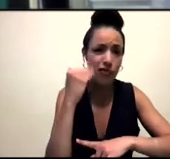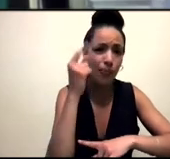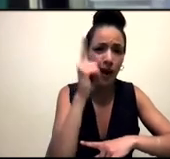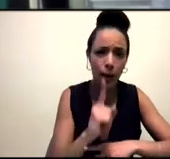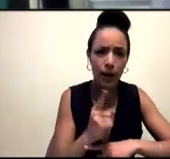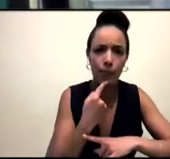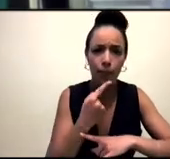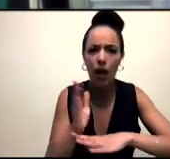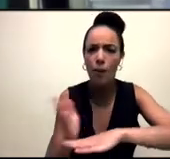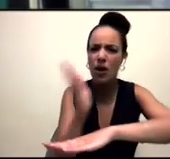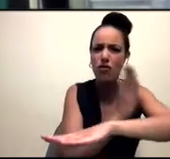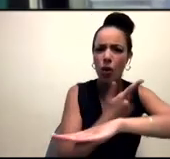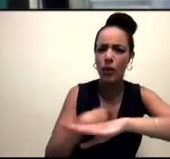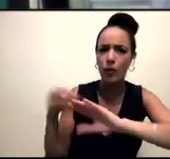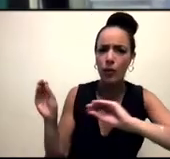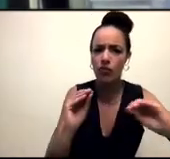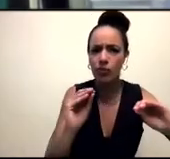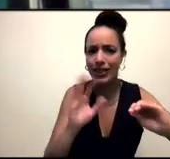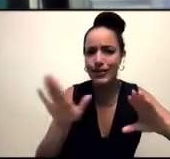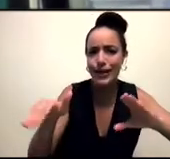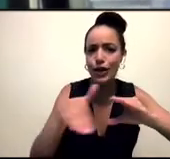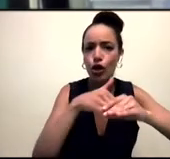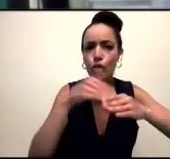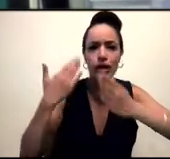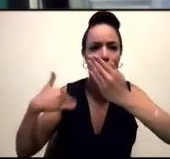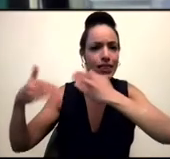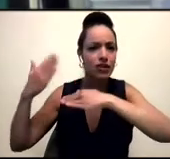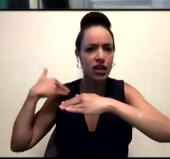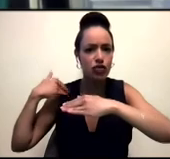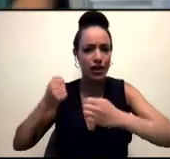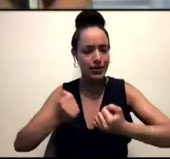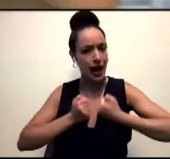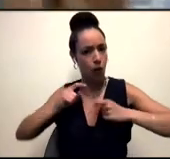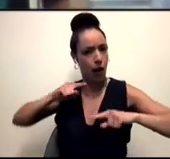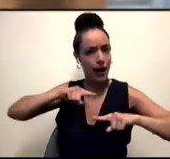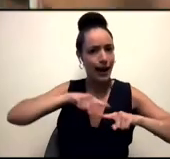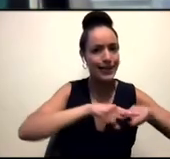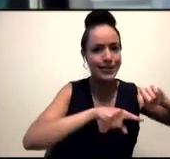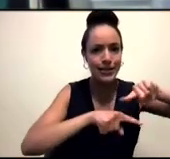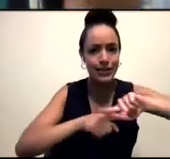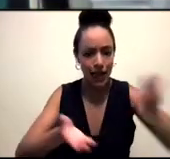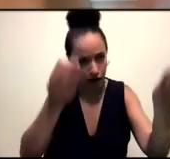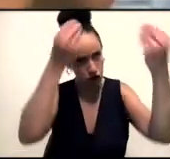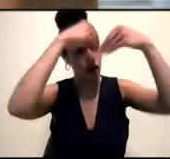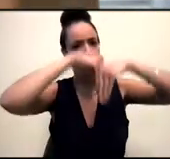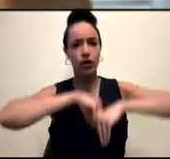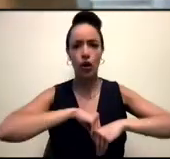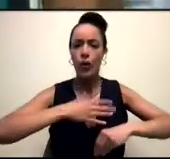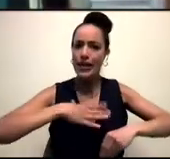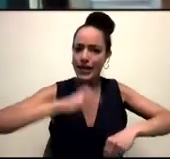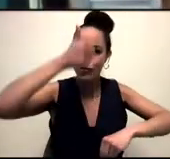intersect with when we come here, and what we need to know about, and how we need to know so that we can inform and move how we